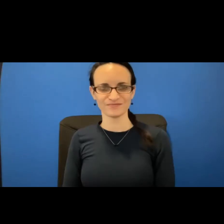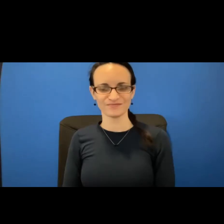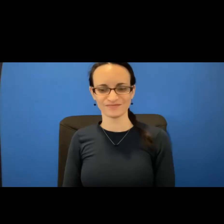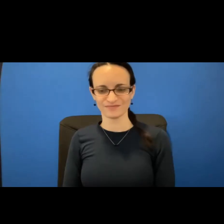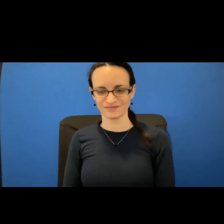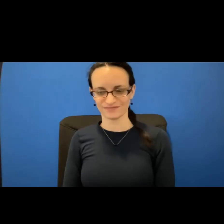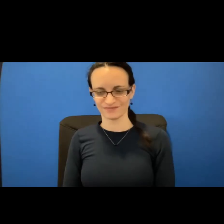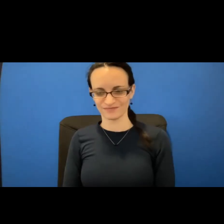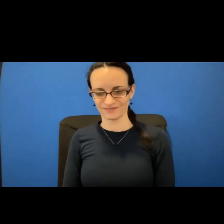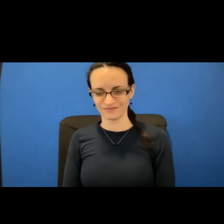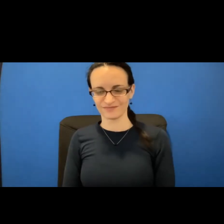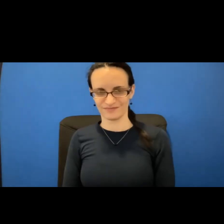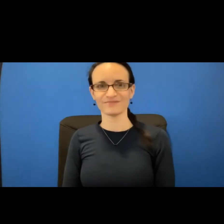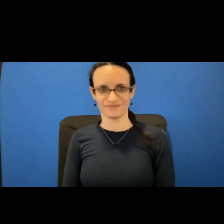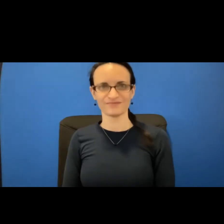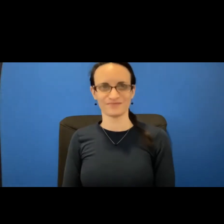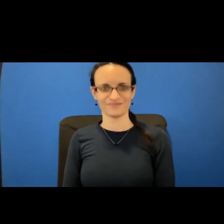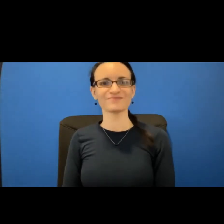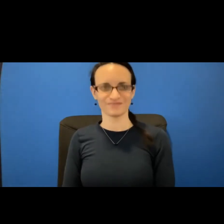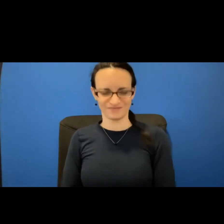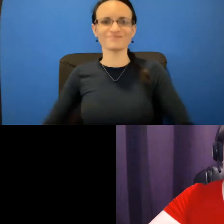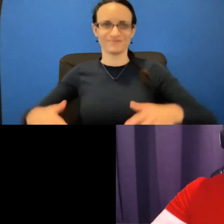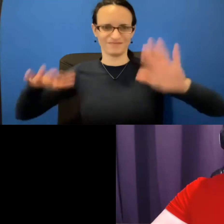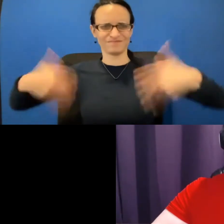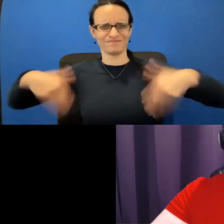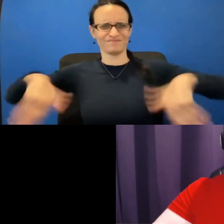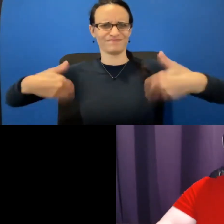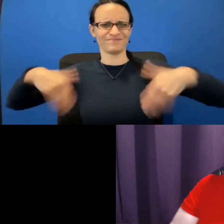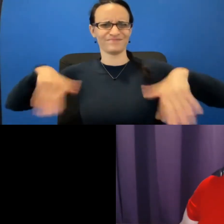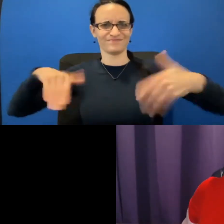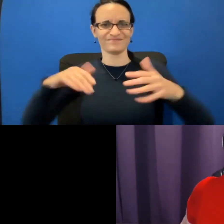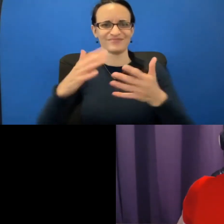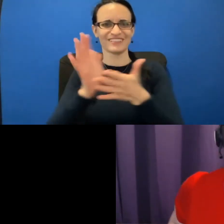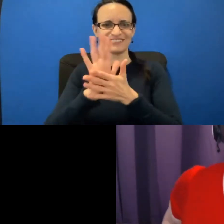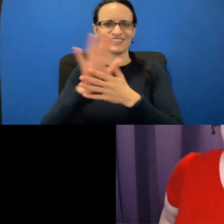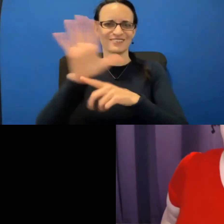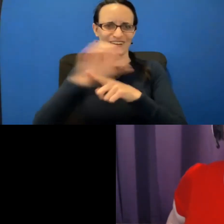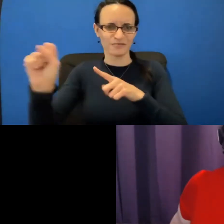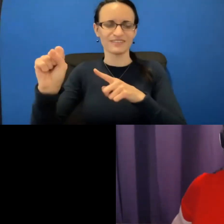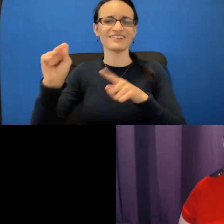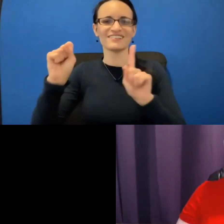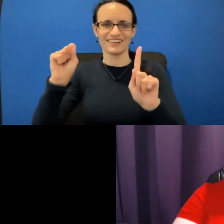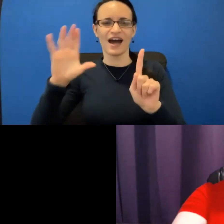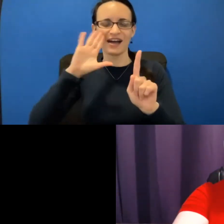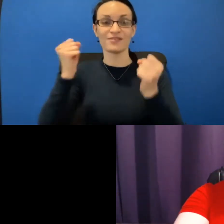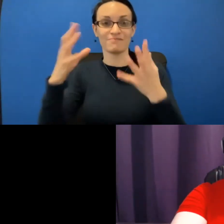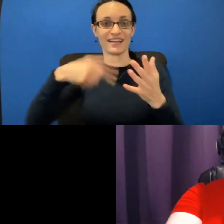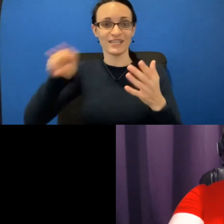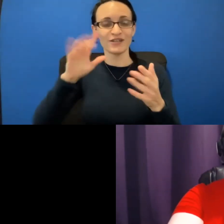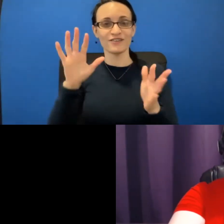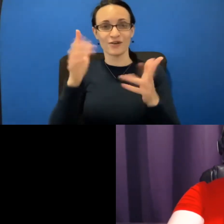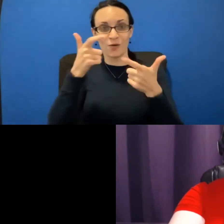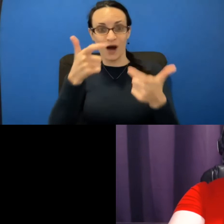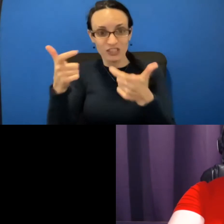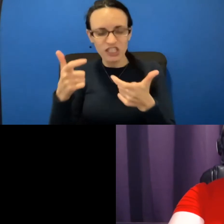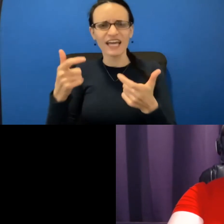Wow. The video was incredible and I know that many of you are watching this. Give us some feedback in the chat if you